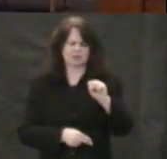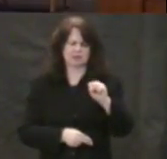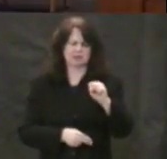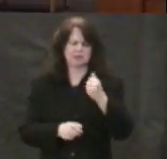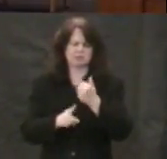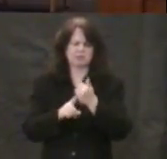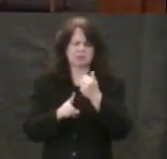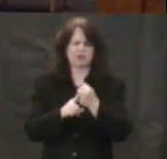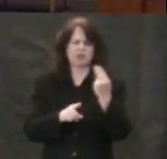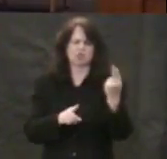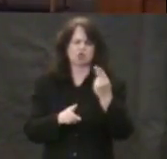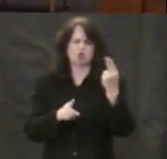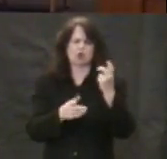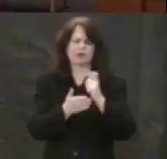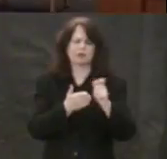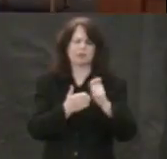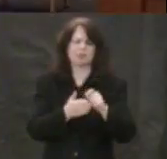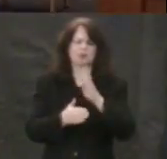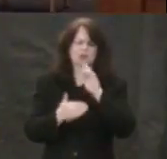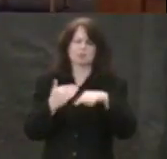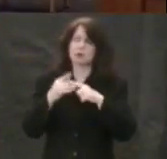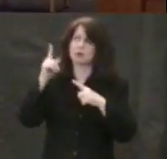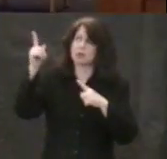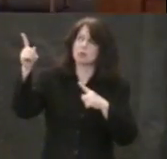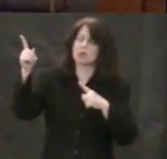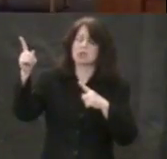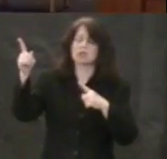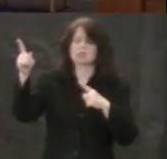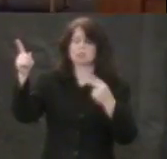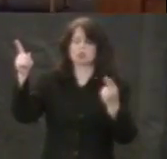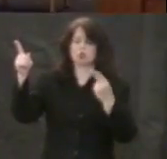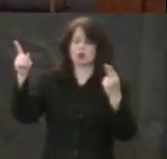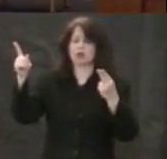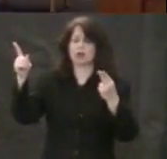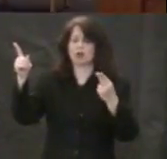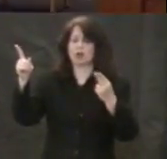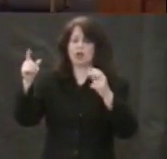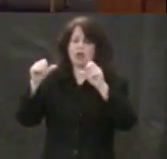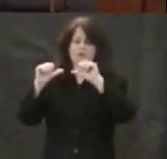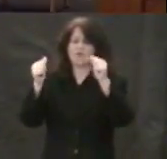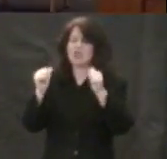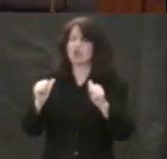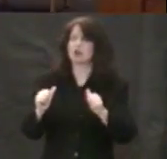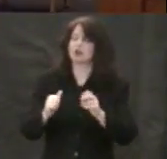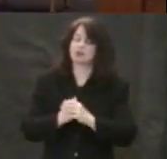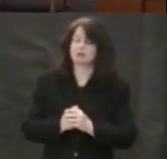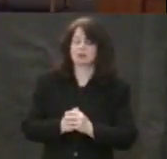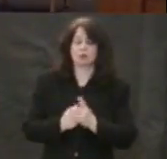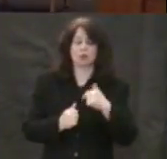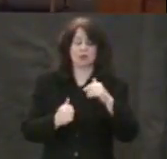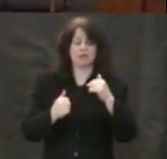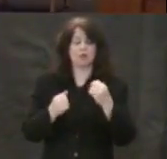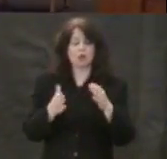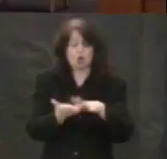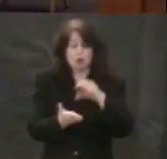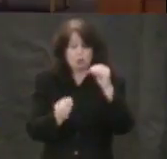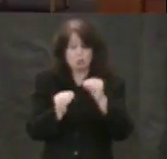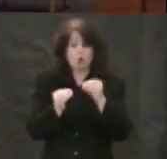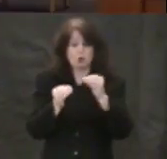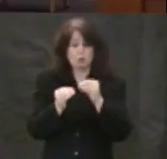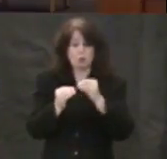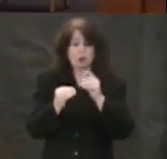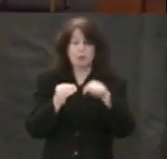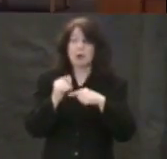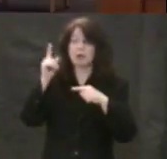to Jesus as a historical figure. Through archaeology these days, we are coming upon ever more artifacts that